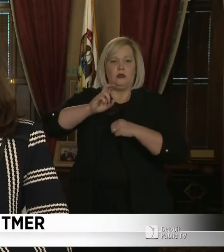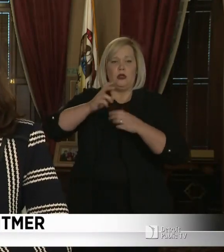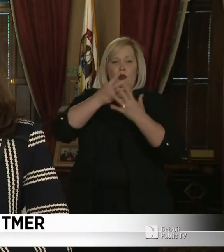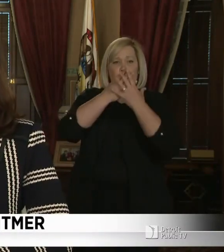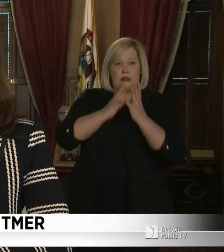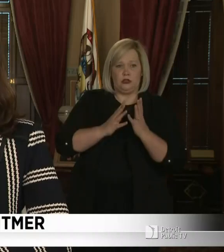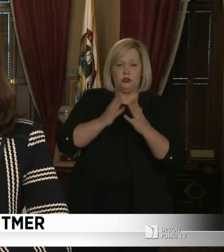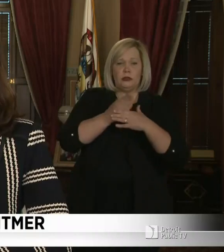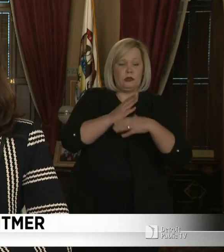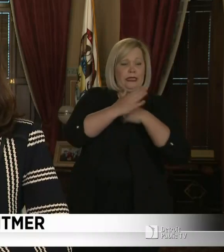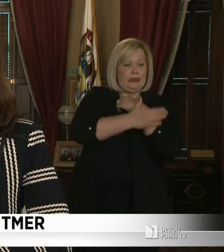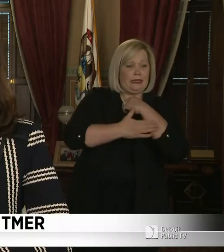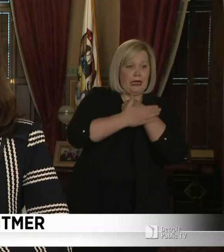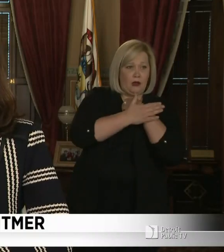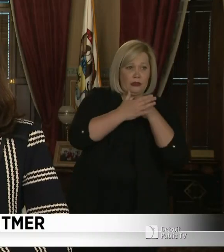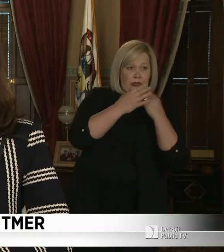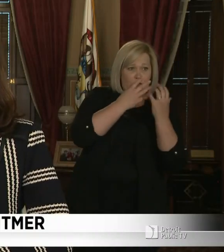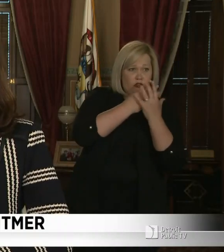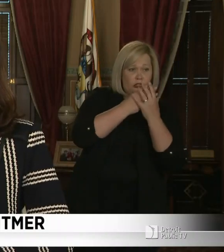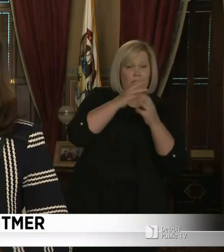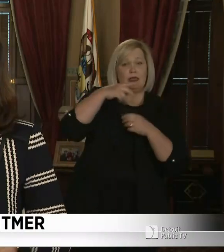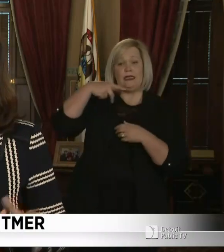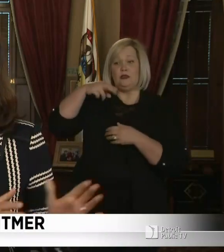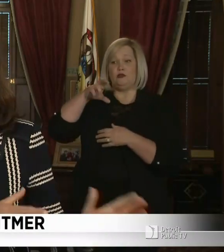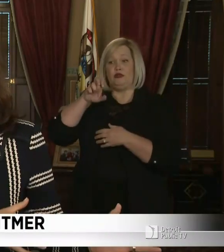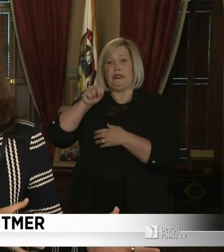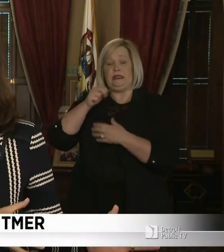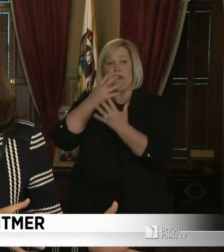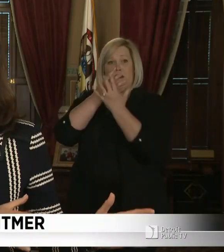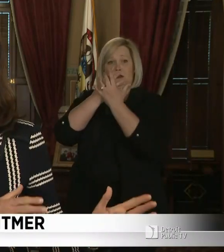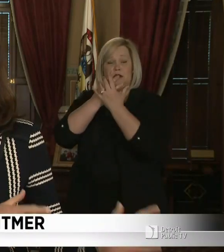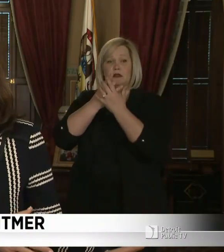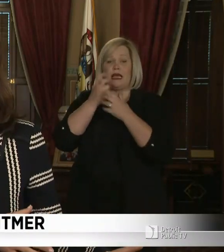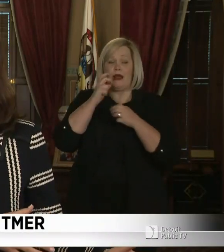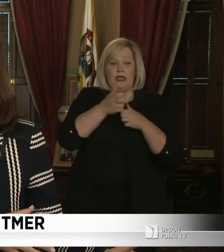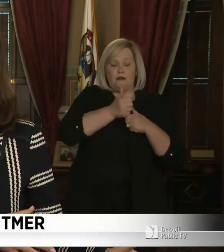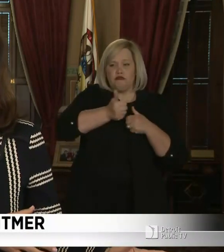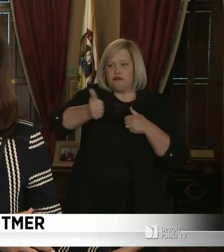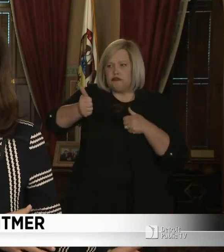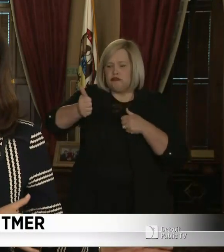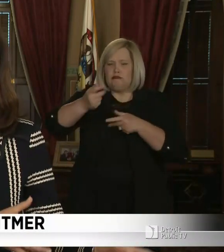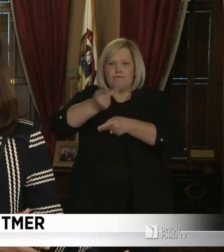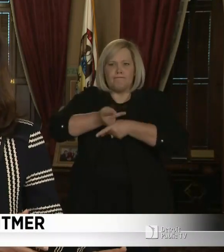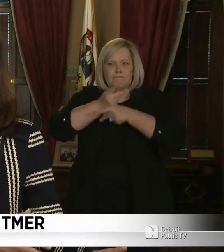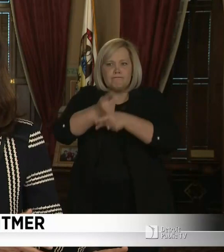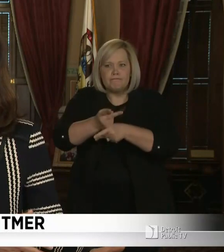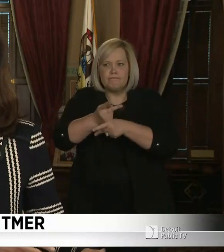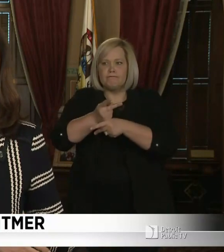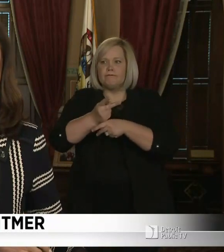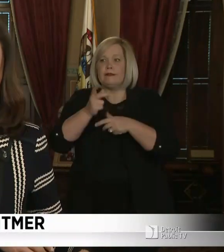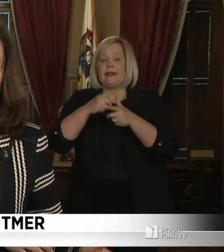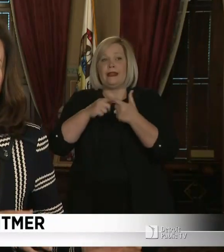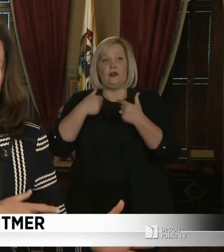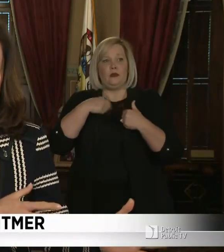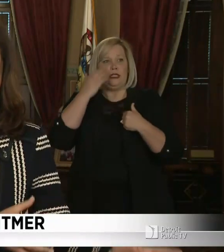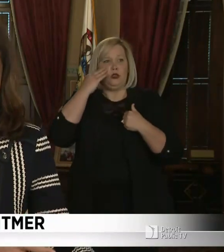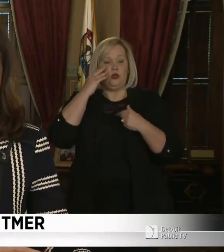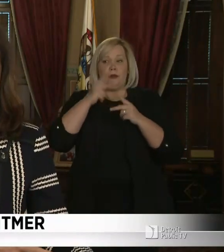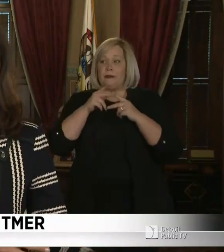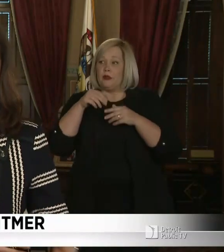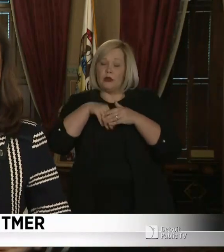prison, knowing that we've got aggressive measures on the front end to preclude anyone from coming into our prisons and also